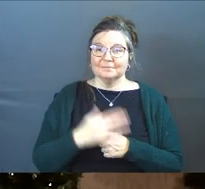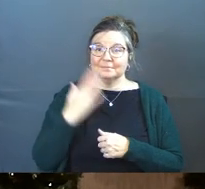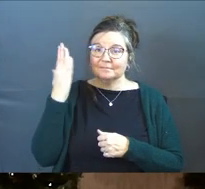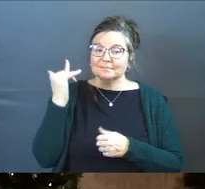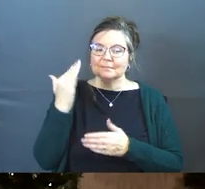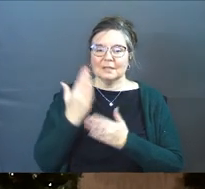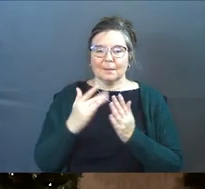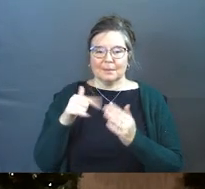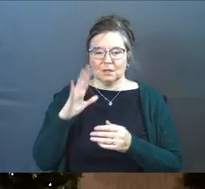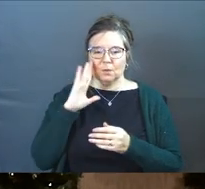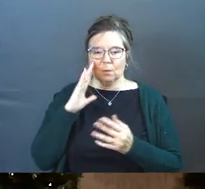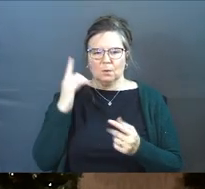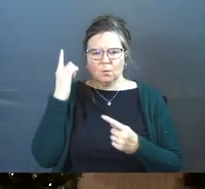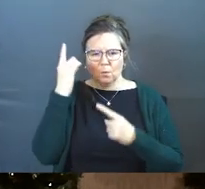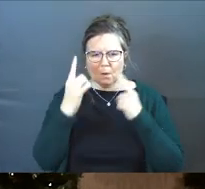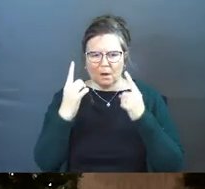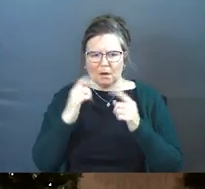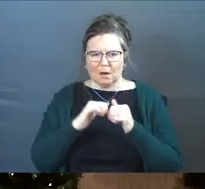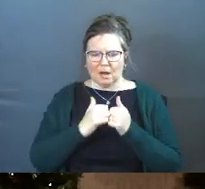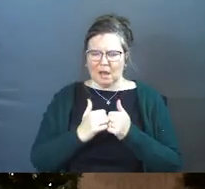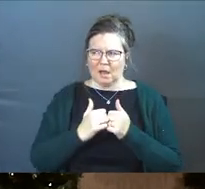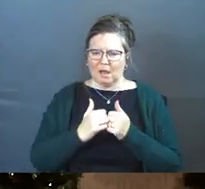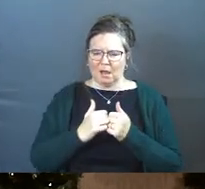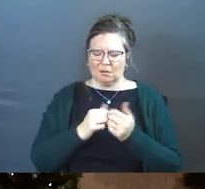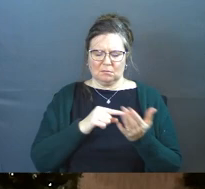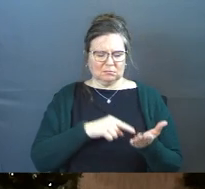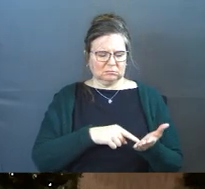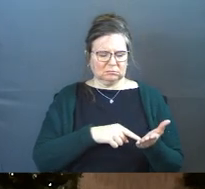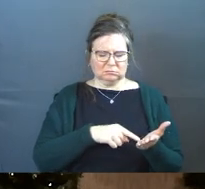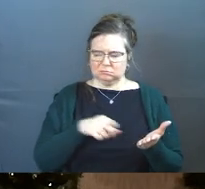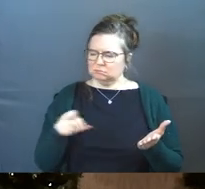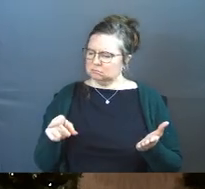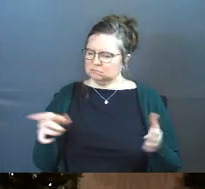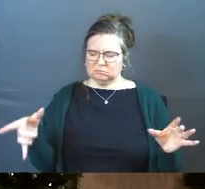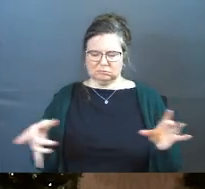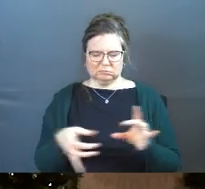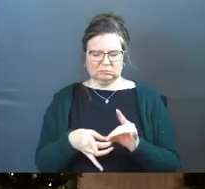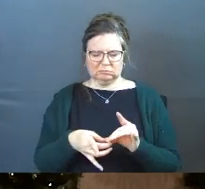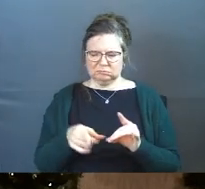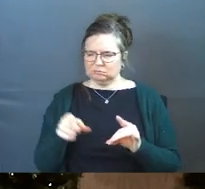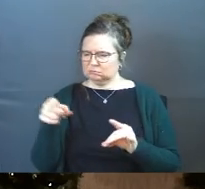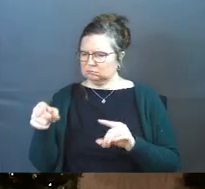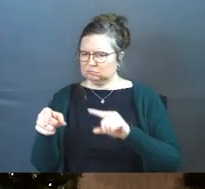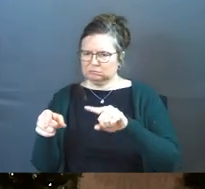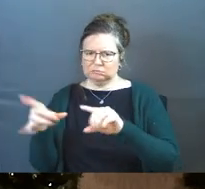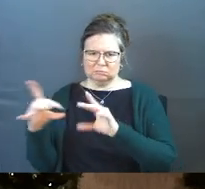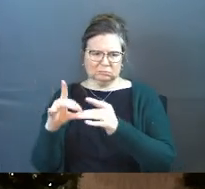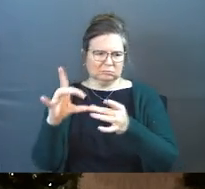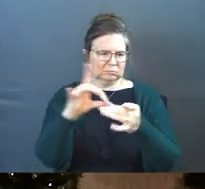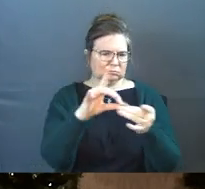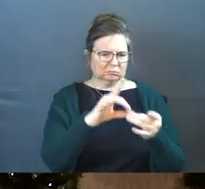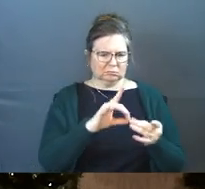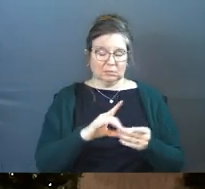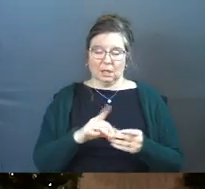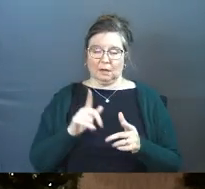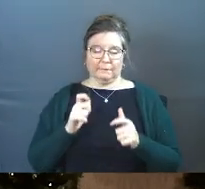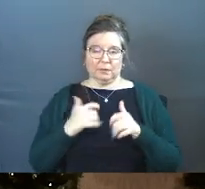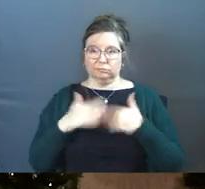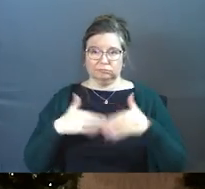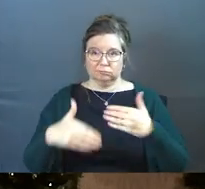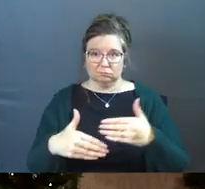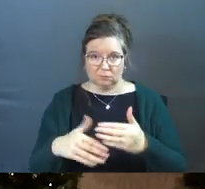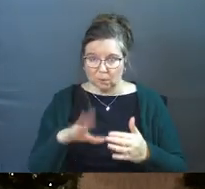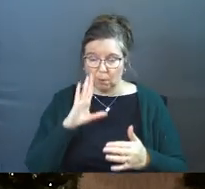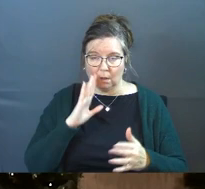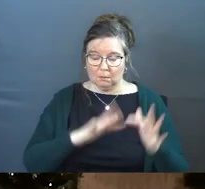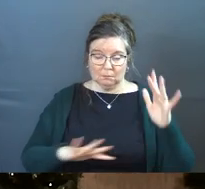Because some of this, you're going to wonder, how did he connect this dot to this dot to this dot? And it's going to move a little bit fast and be